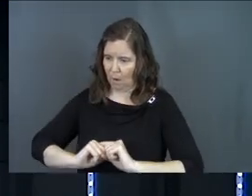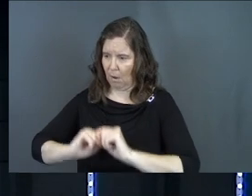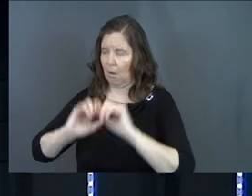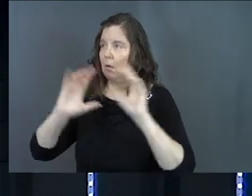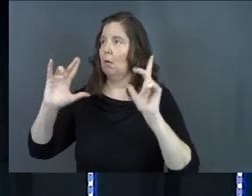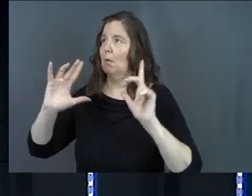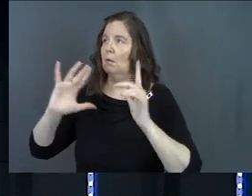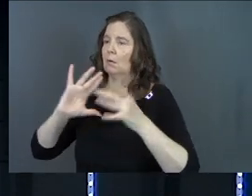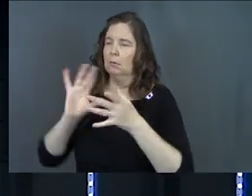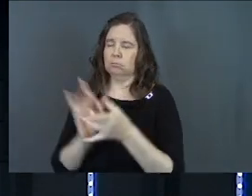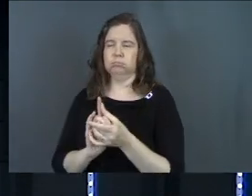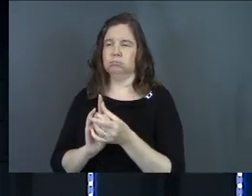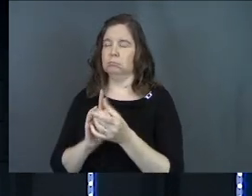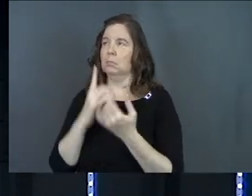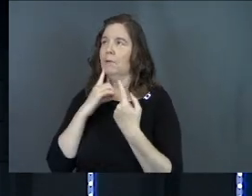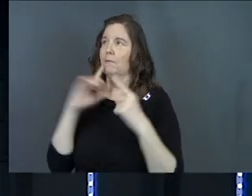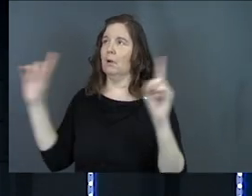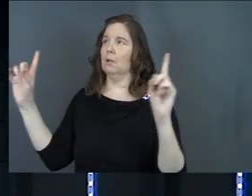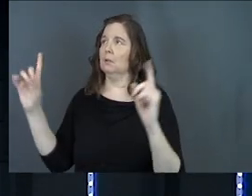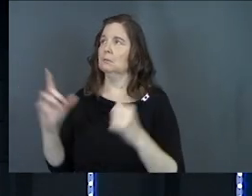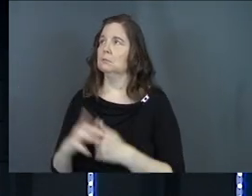unlock this thing finally.